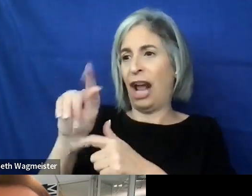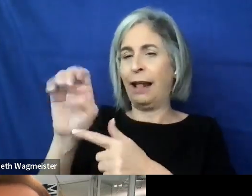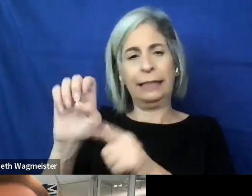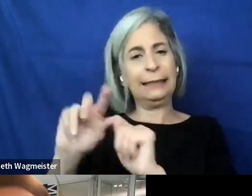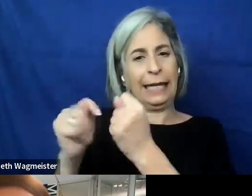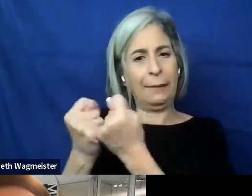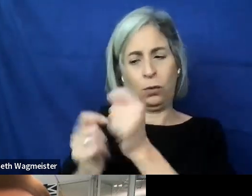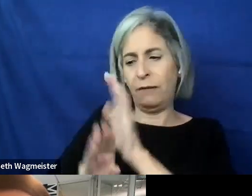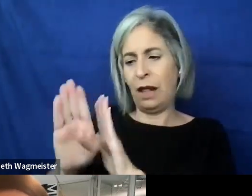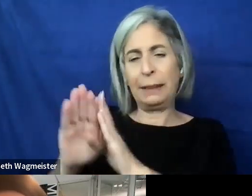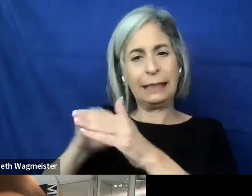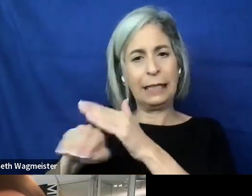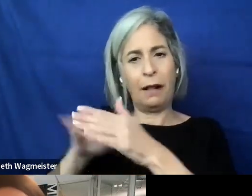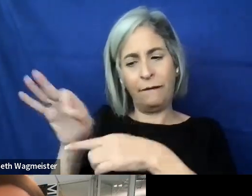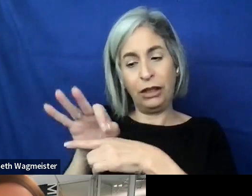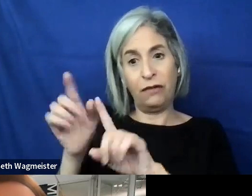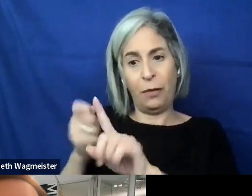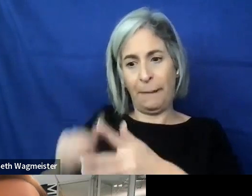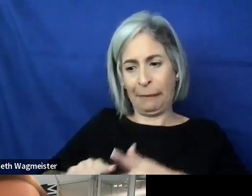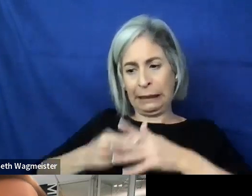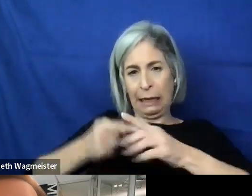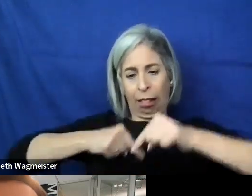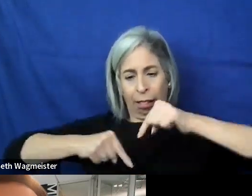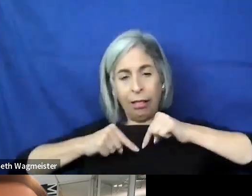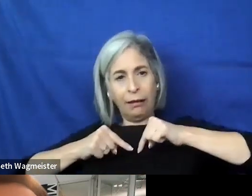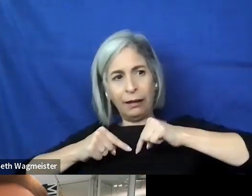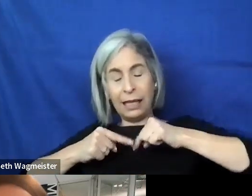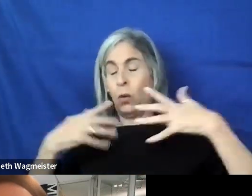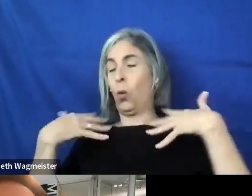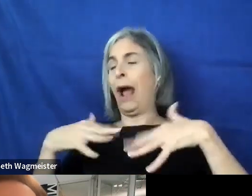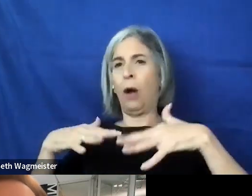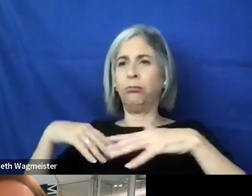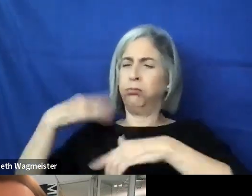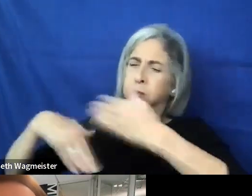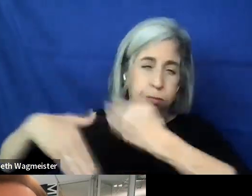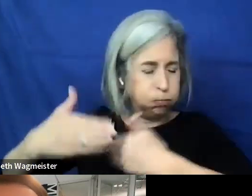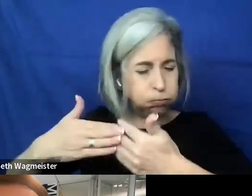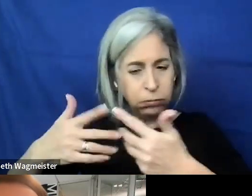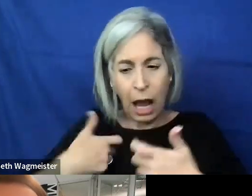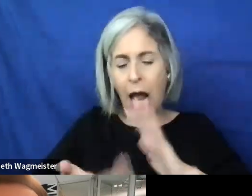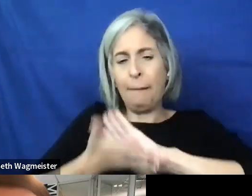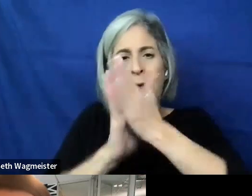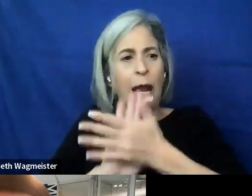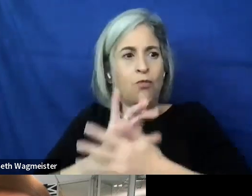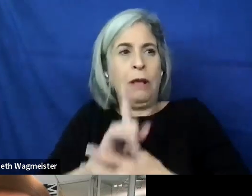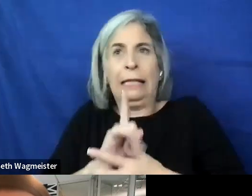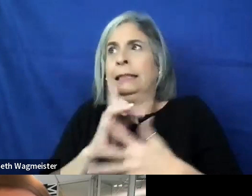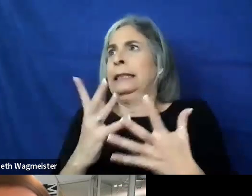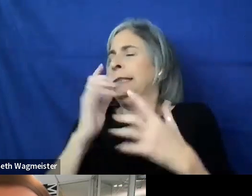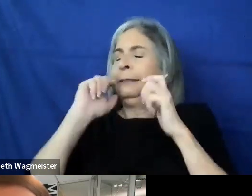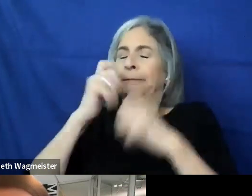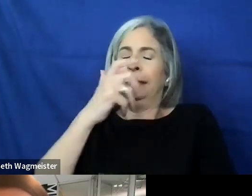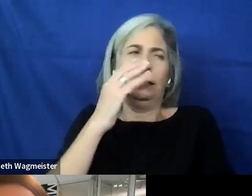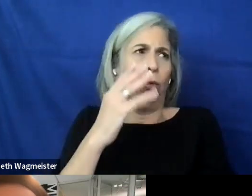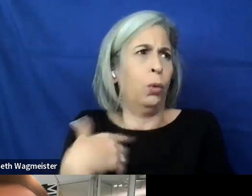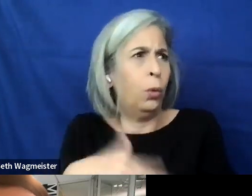were developing an accessible feature from scratch. So it really snowballed from there. And I became really interested in it.